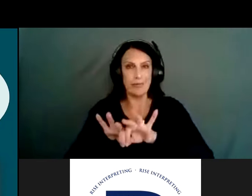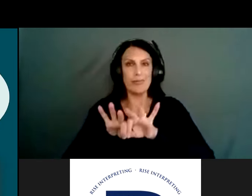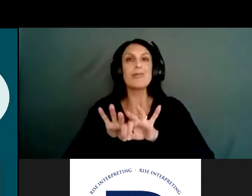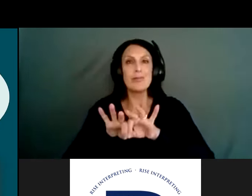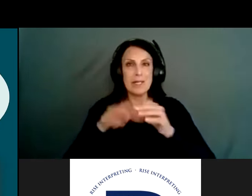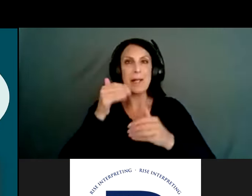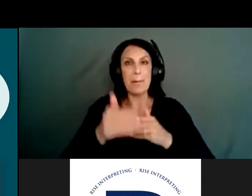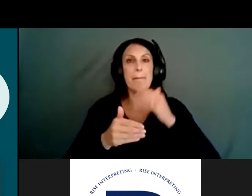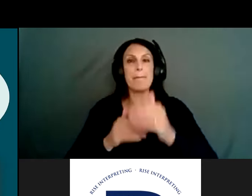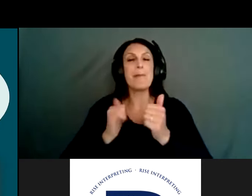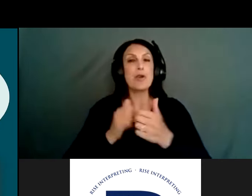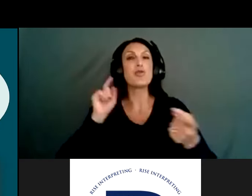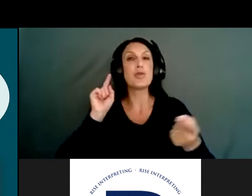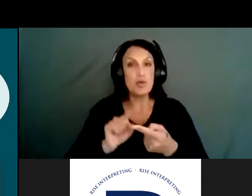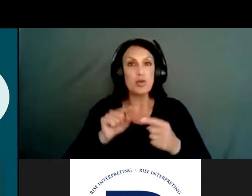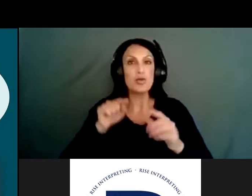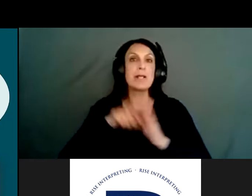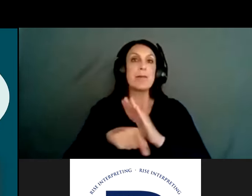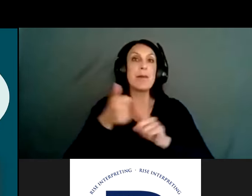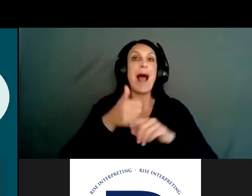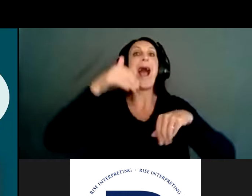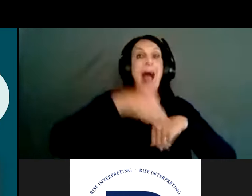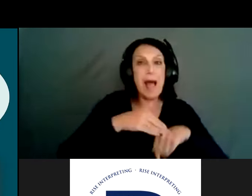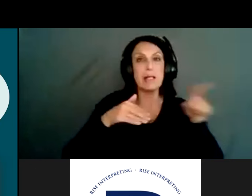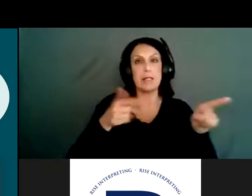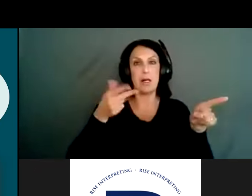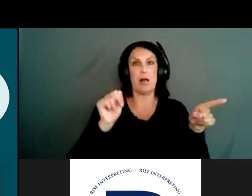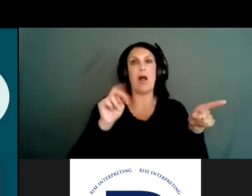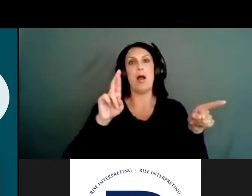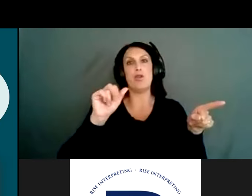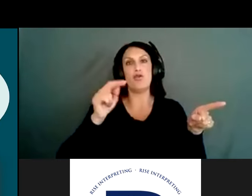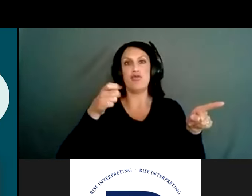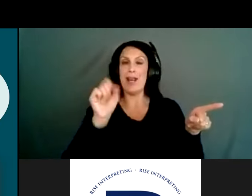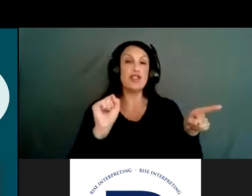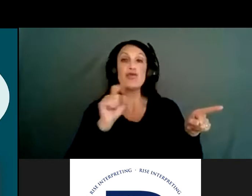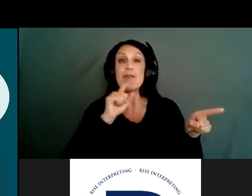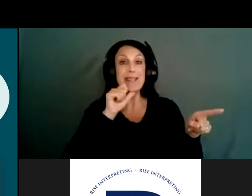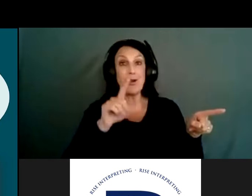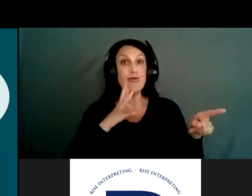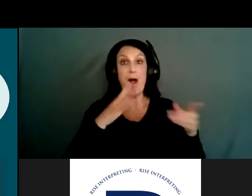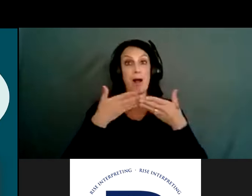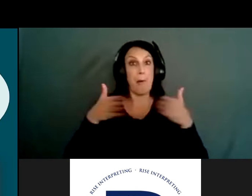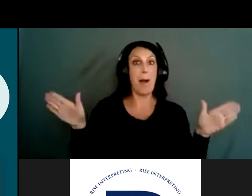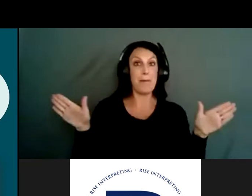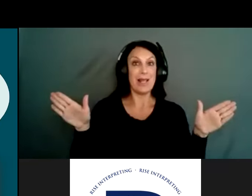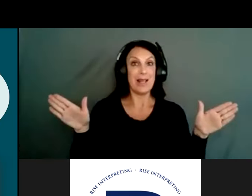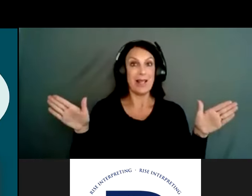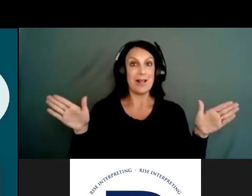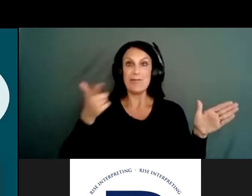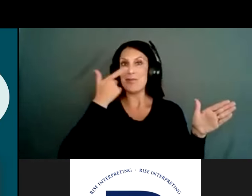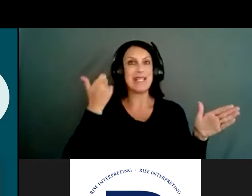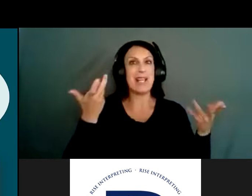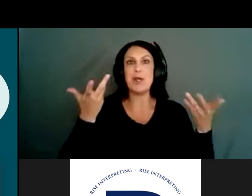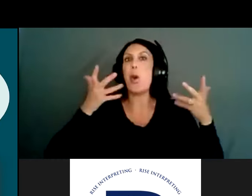reducing suicides at gun ranges. They don't really talk about them publicly, because they don't want people to start